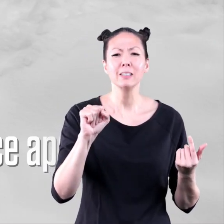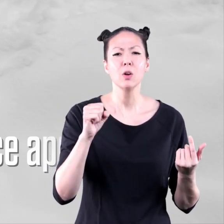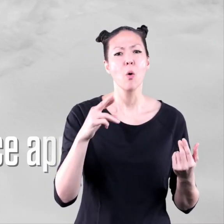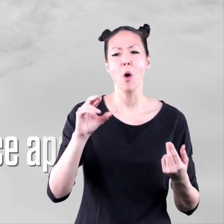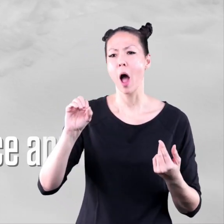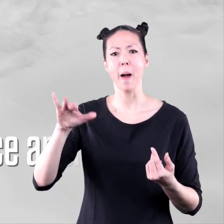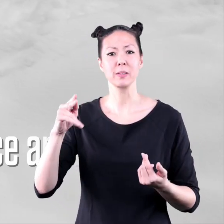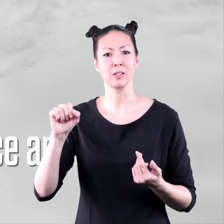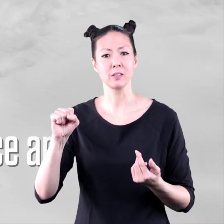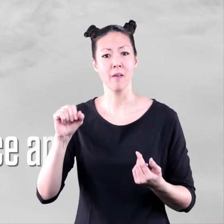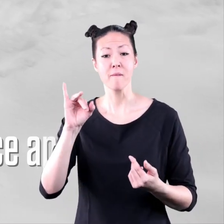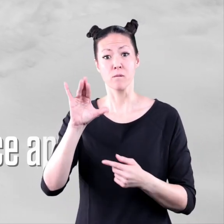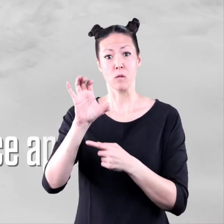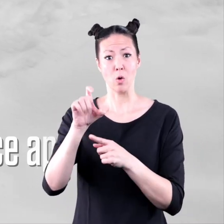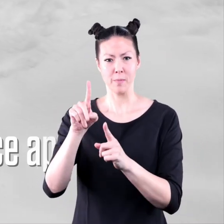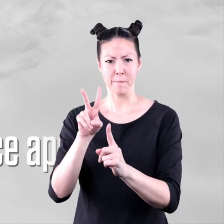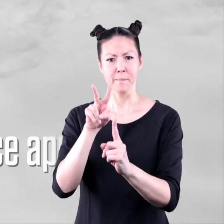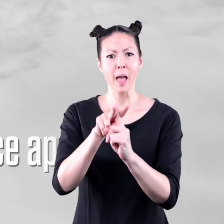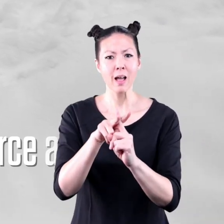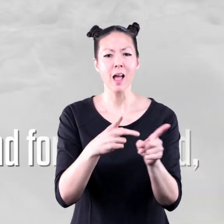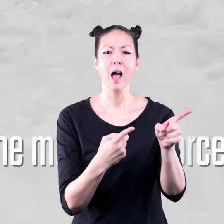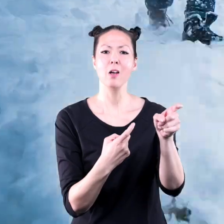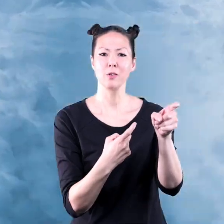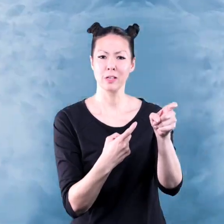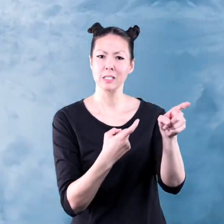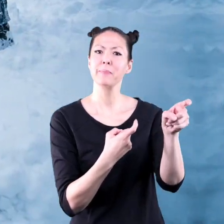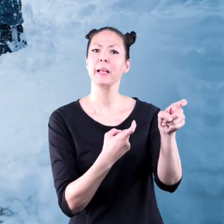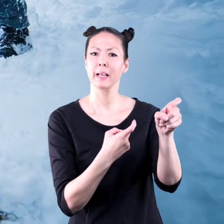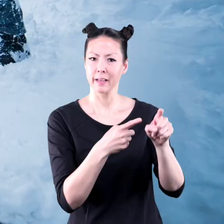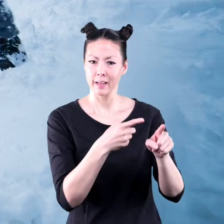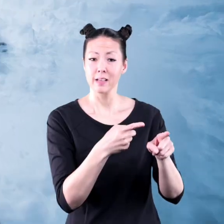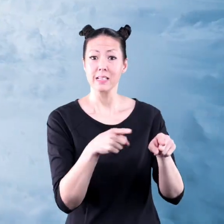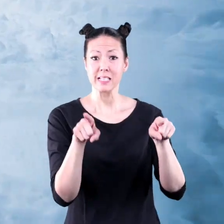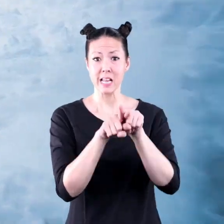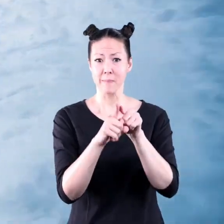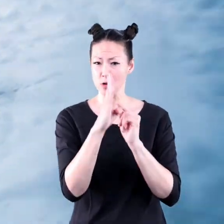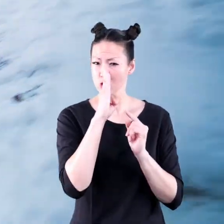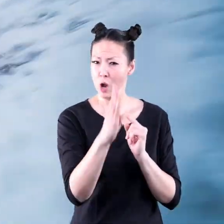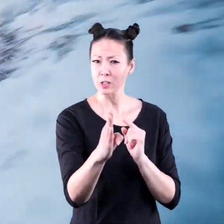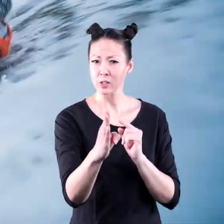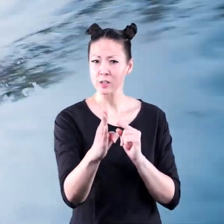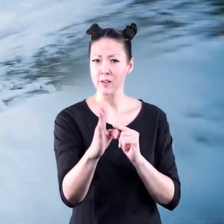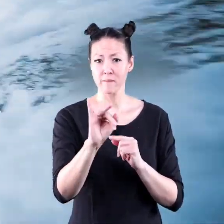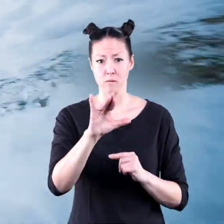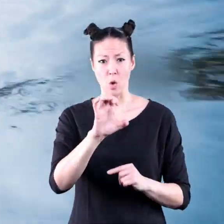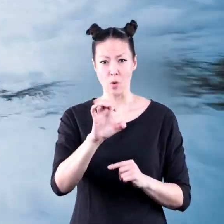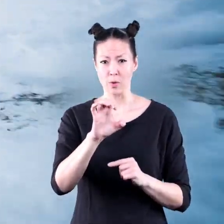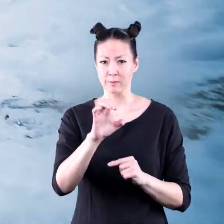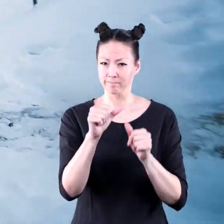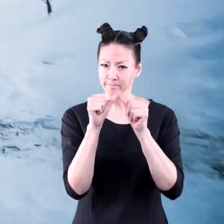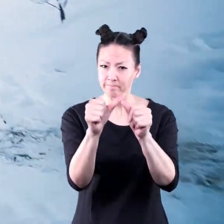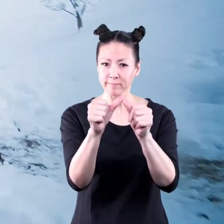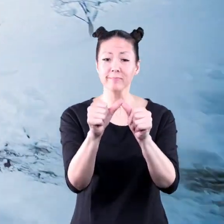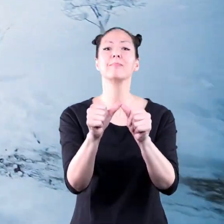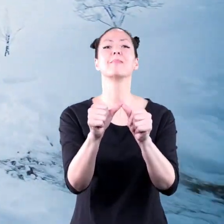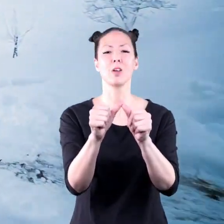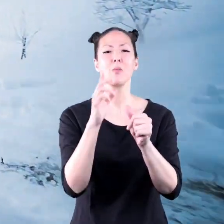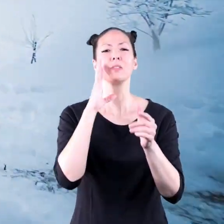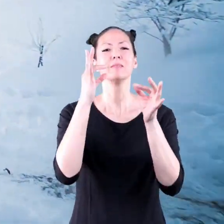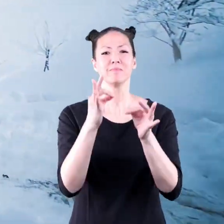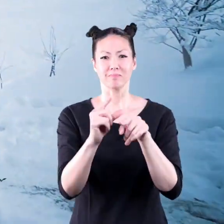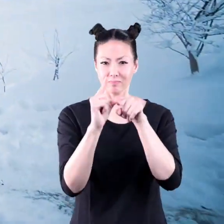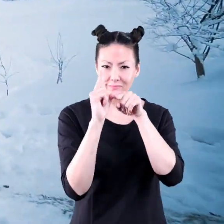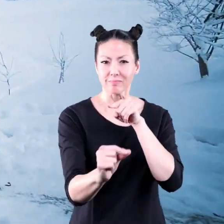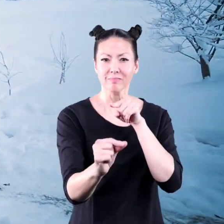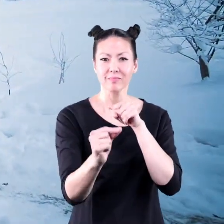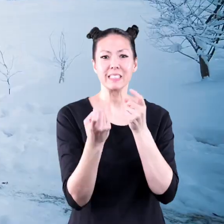and the force applied, the acceleration will always be in the same direction of the force. So, when you decide